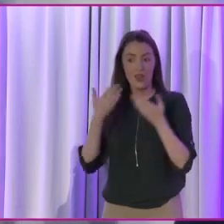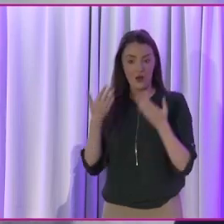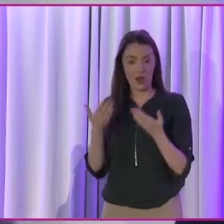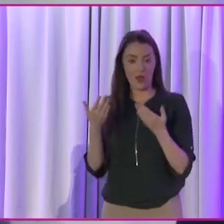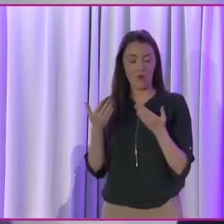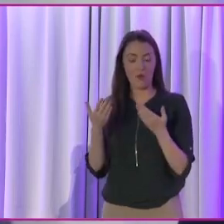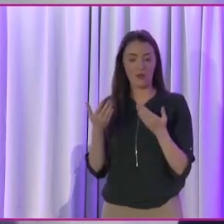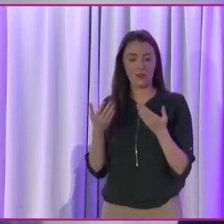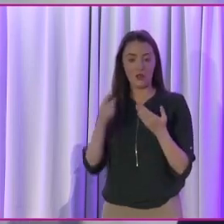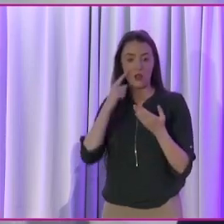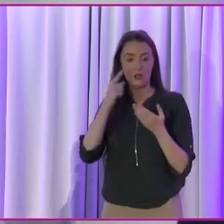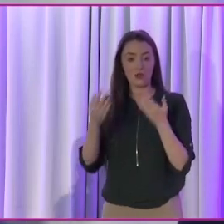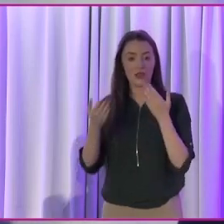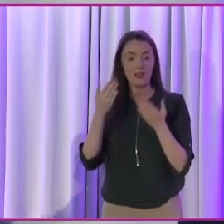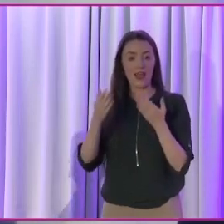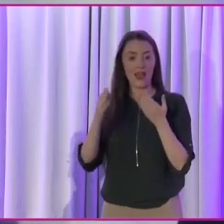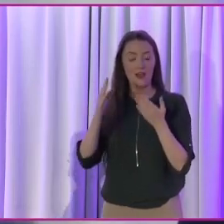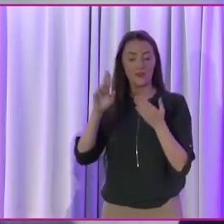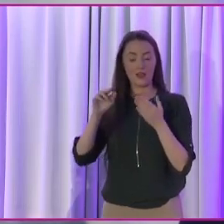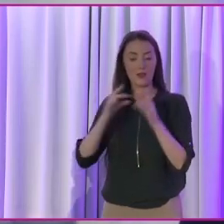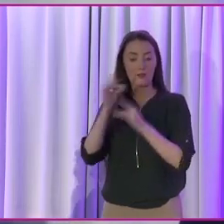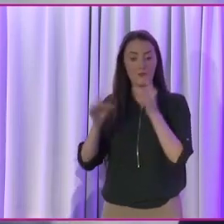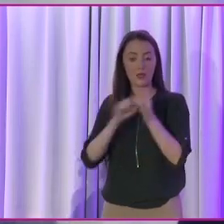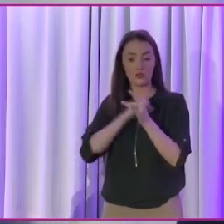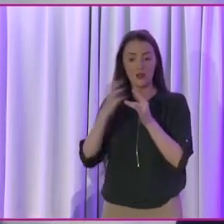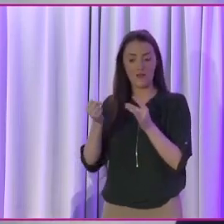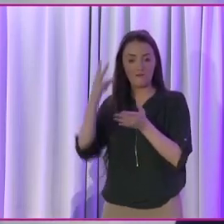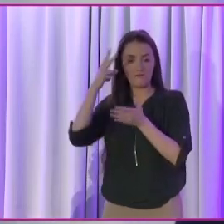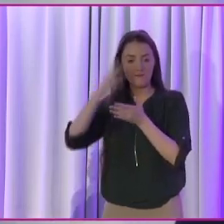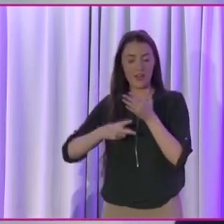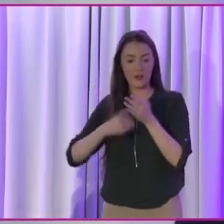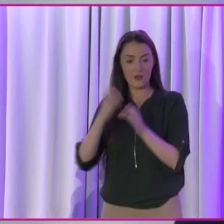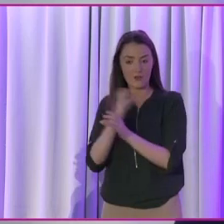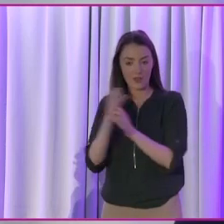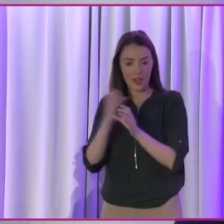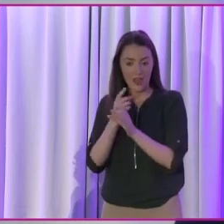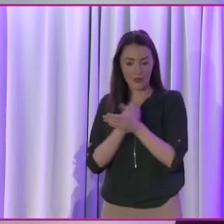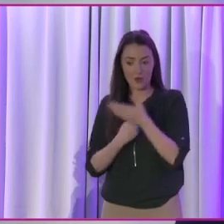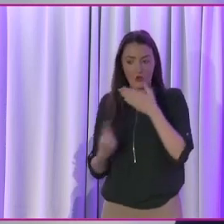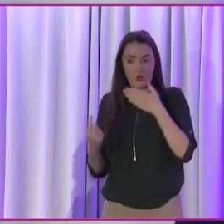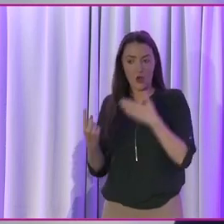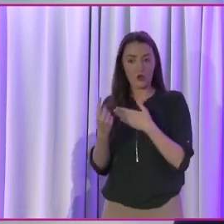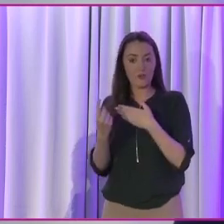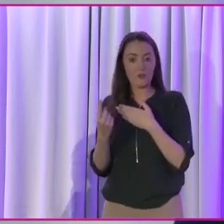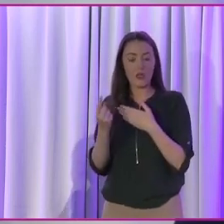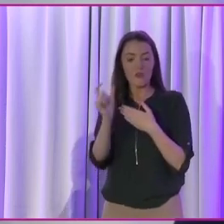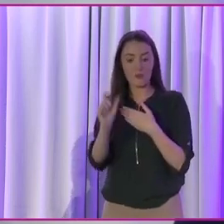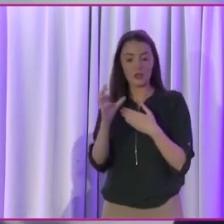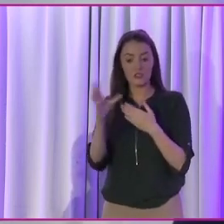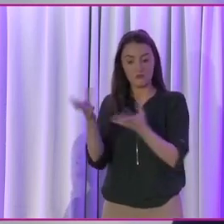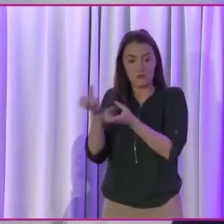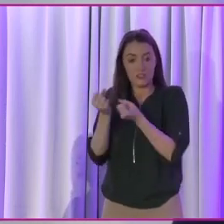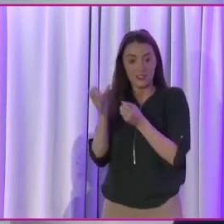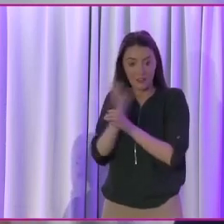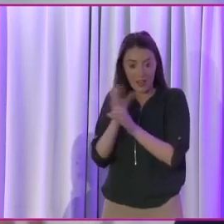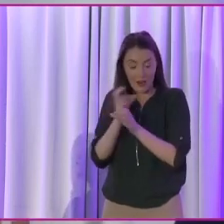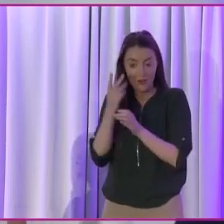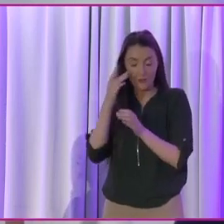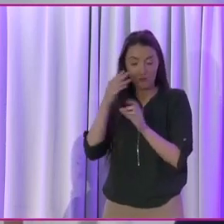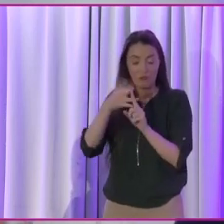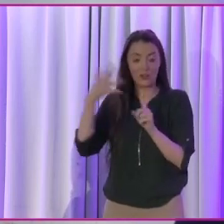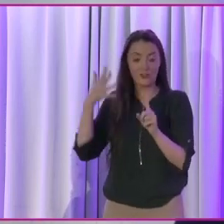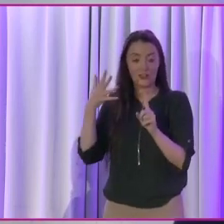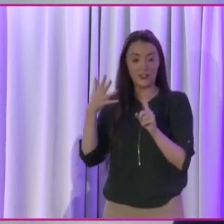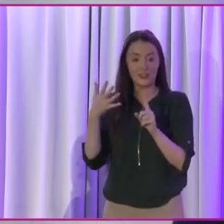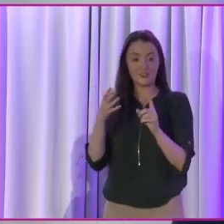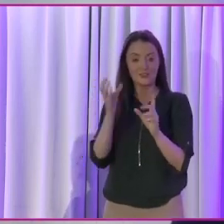was how you ensure a valuing of care that recognizes the autonomy of those who, who receive care, as well as recognizing the contribution